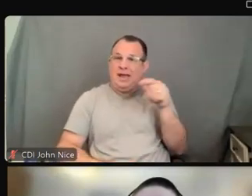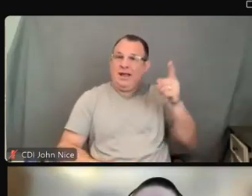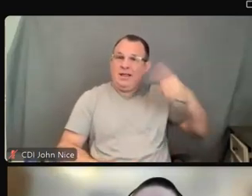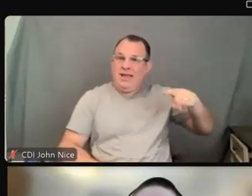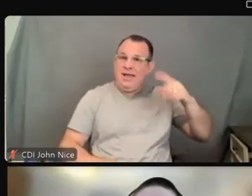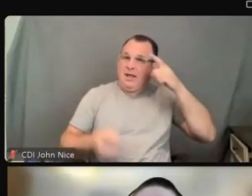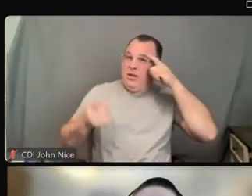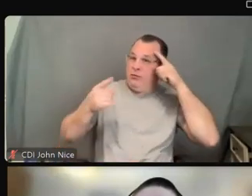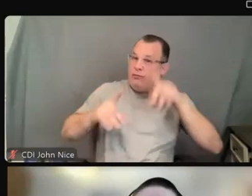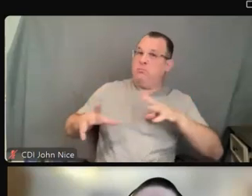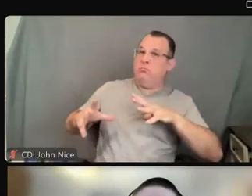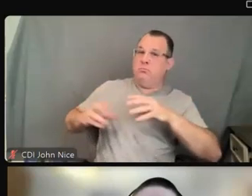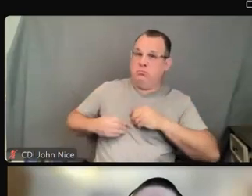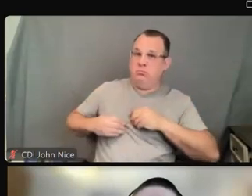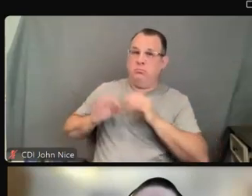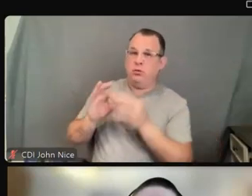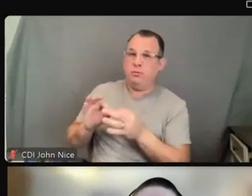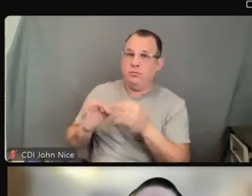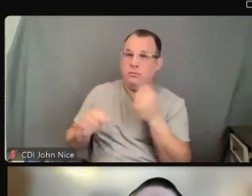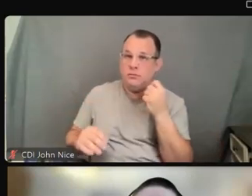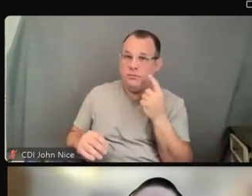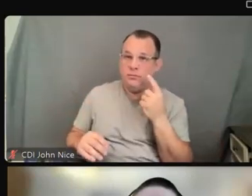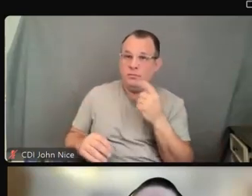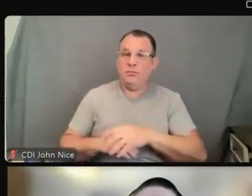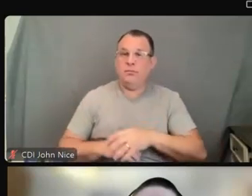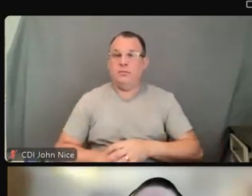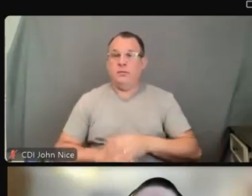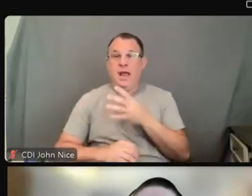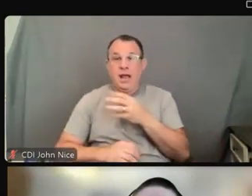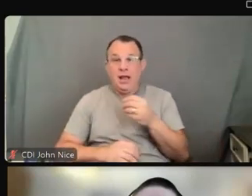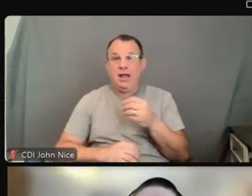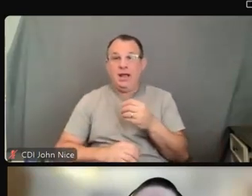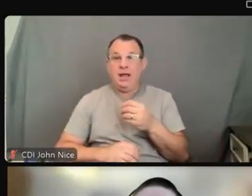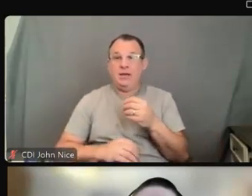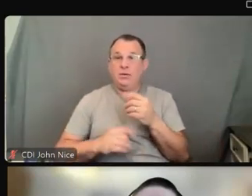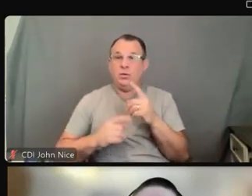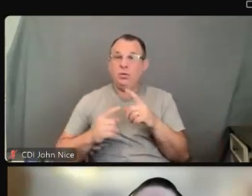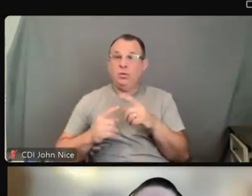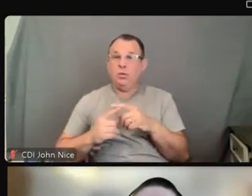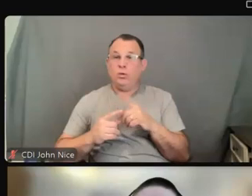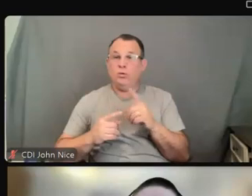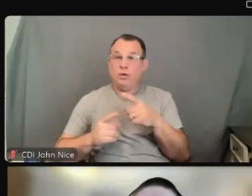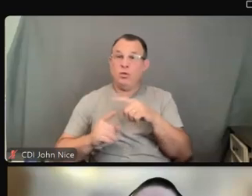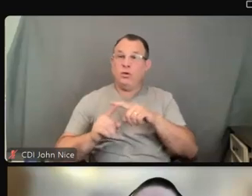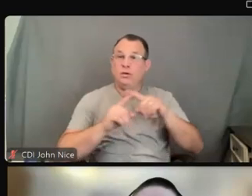and when reliance on the accompanying adult is appropriate under the circumstances.